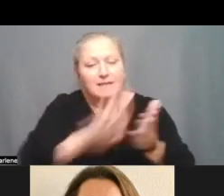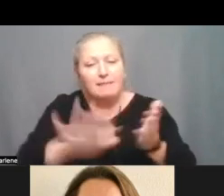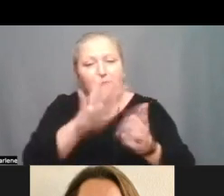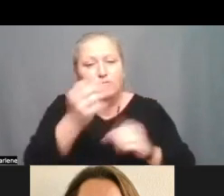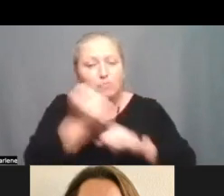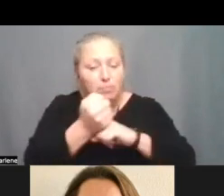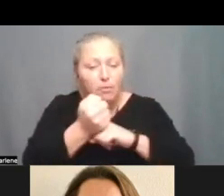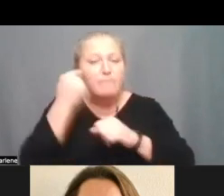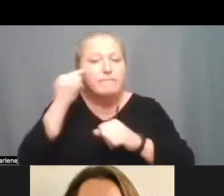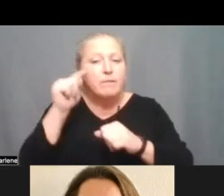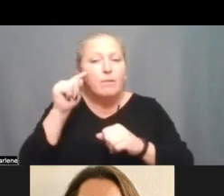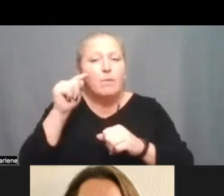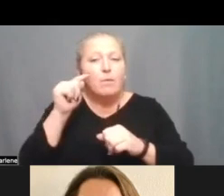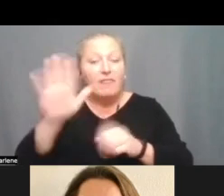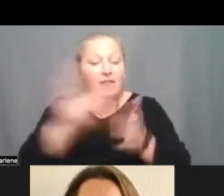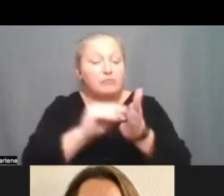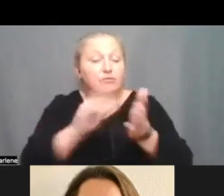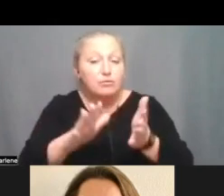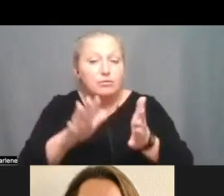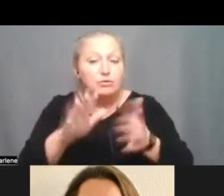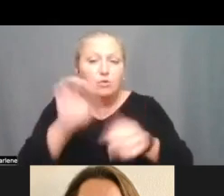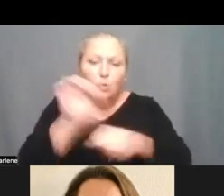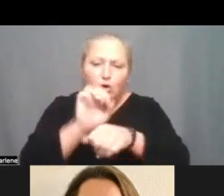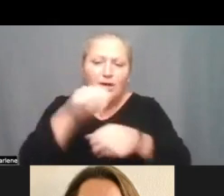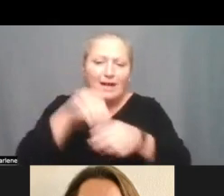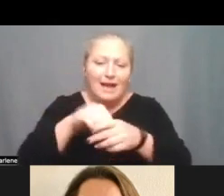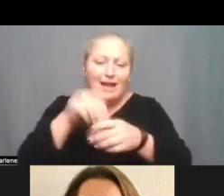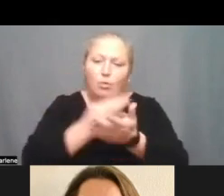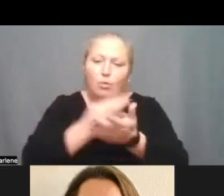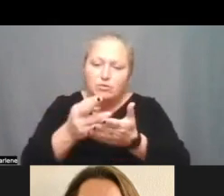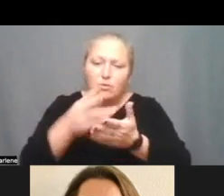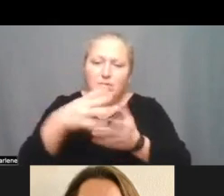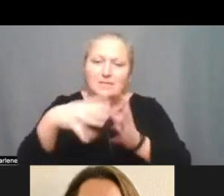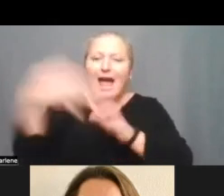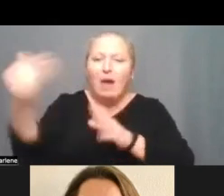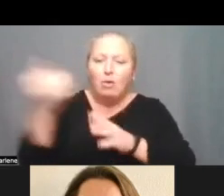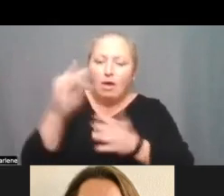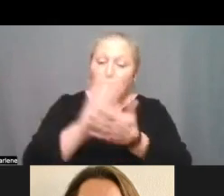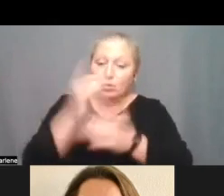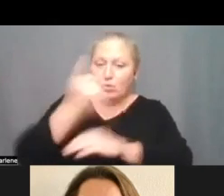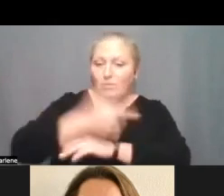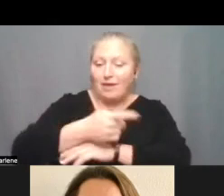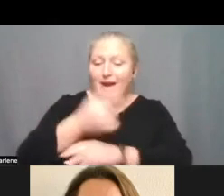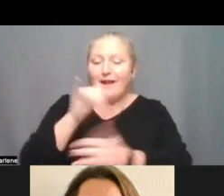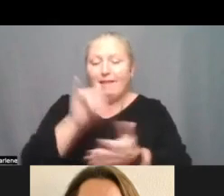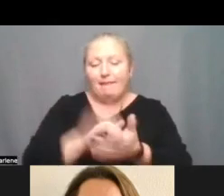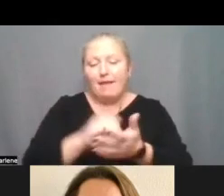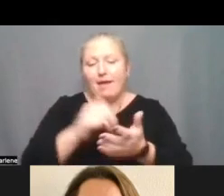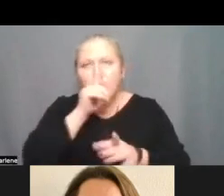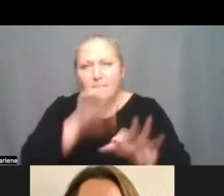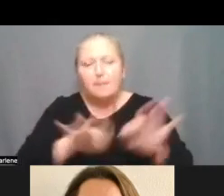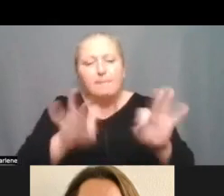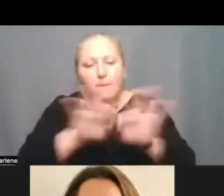for their students working in these resources outside of the school day um that that's really important